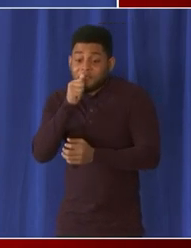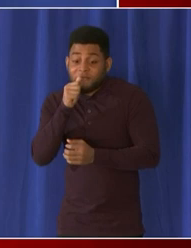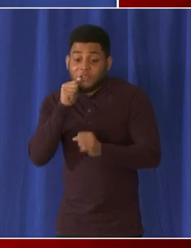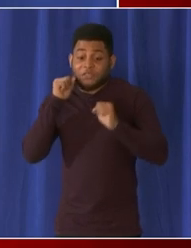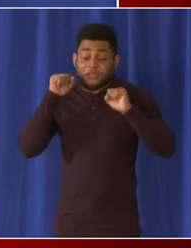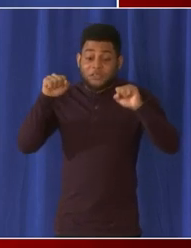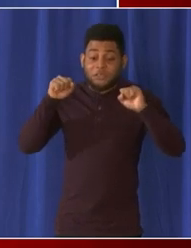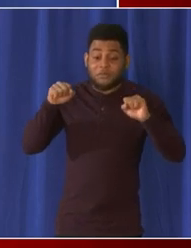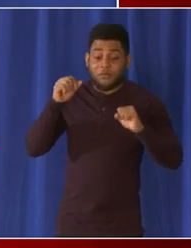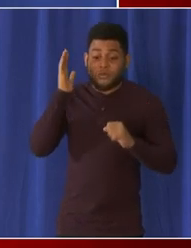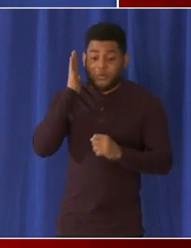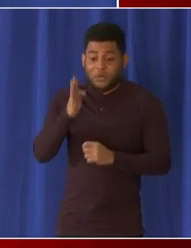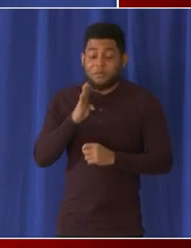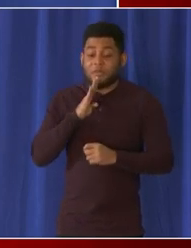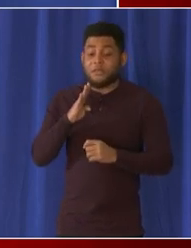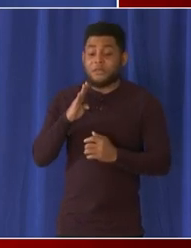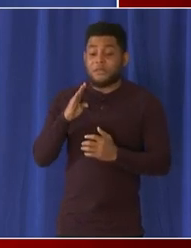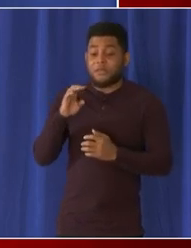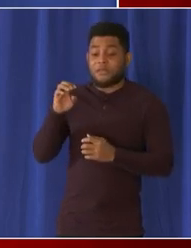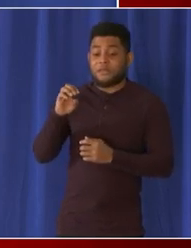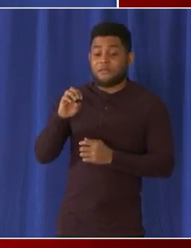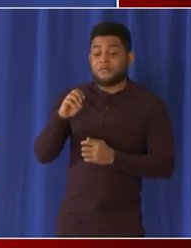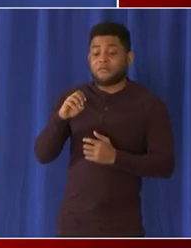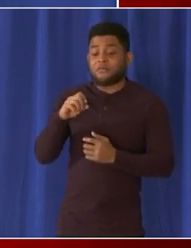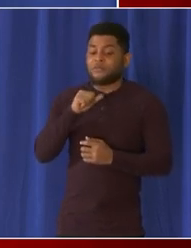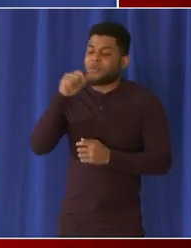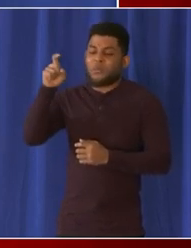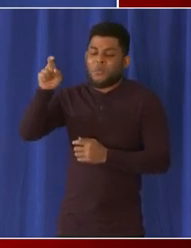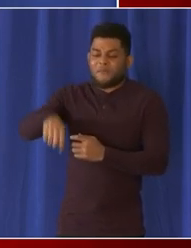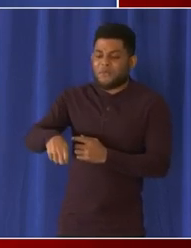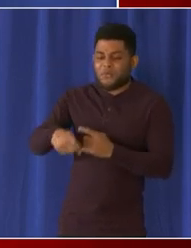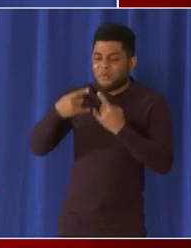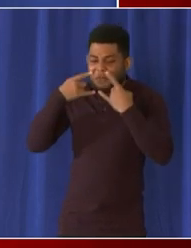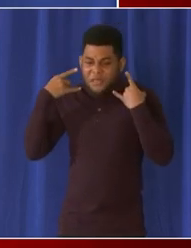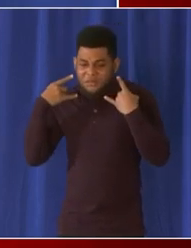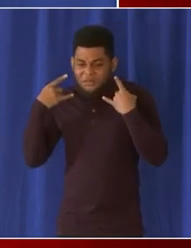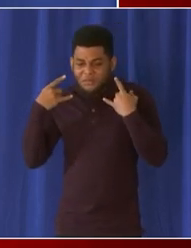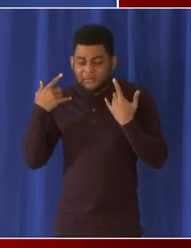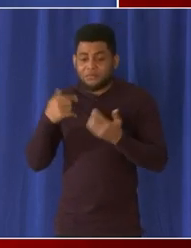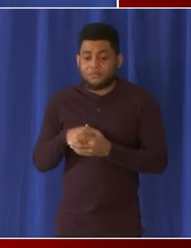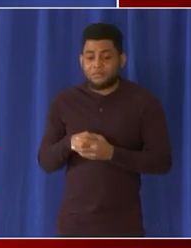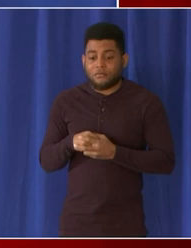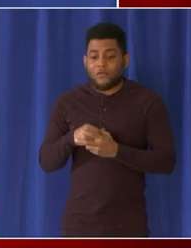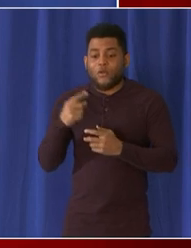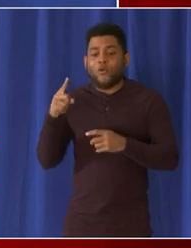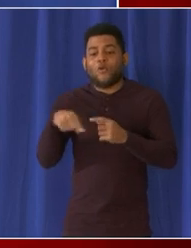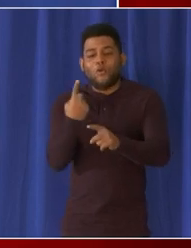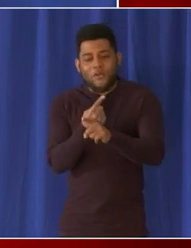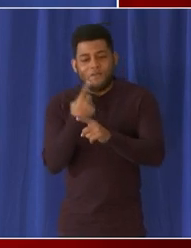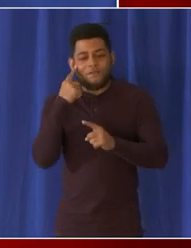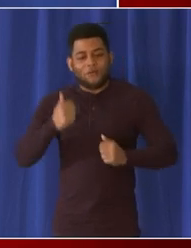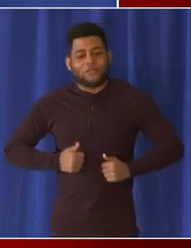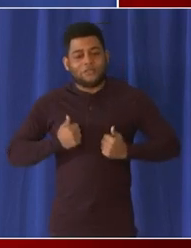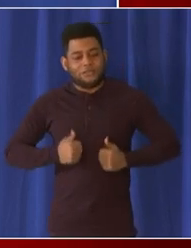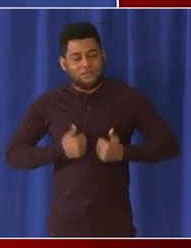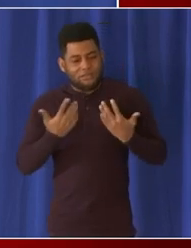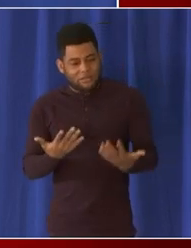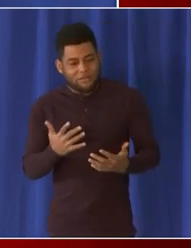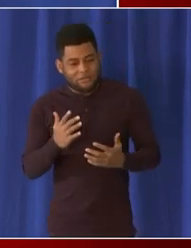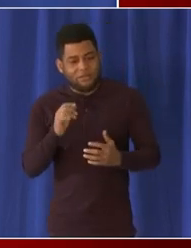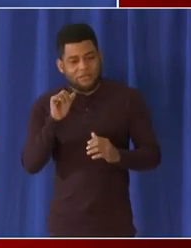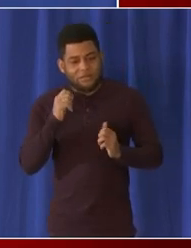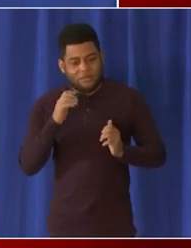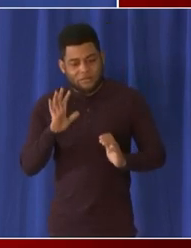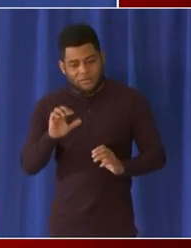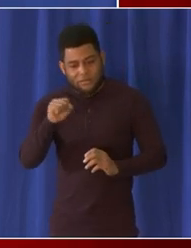and buildings would be excluded a private gym that is uh only for the residents for residents would be would be excluded i appreciate that and then may i